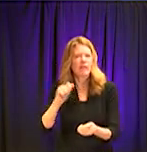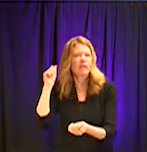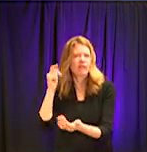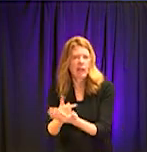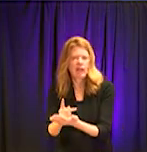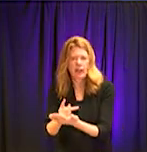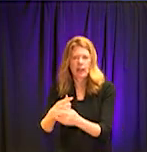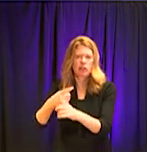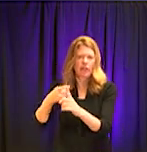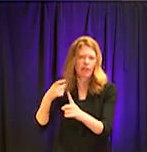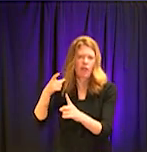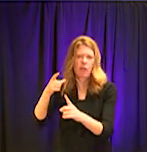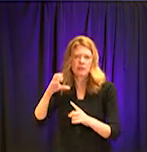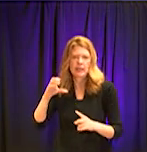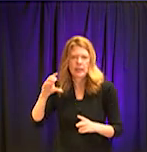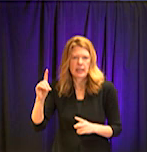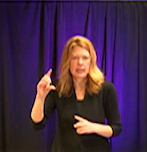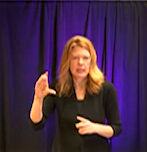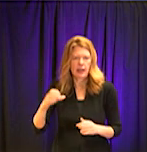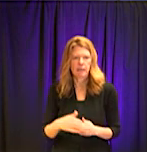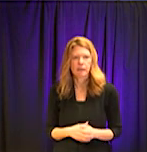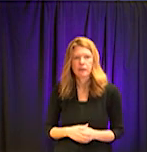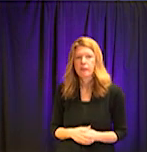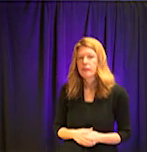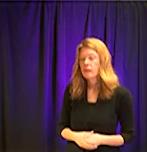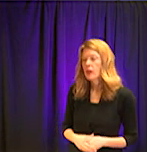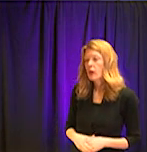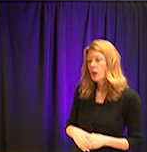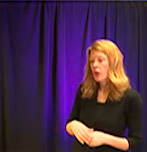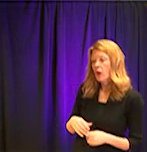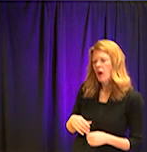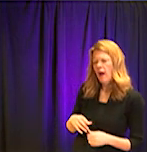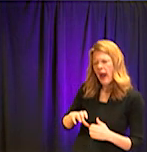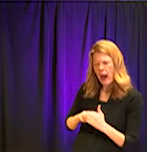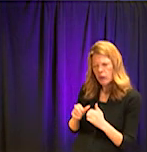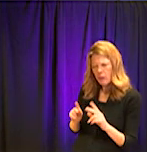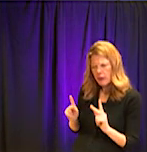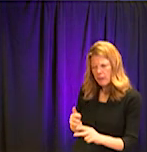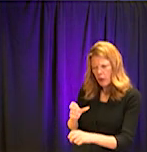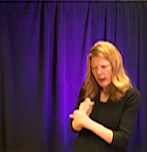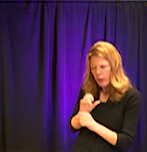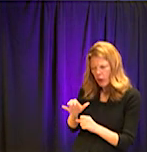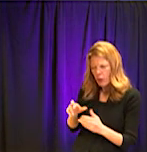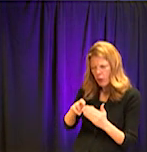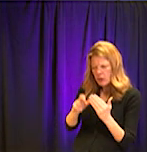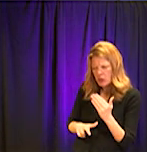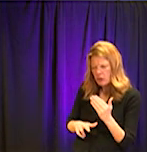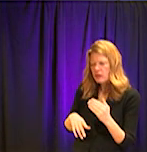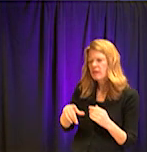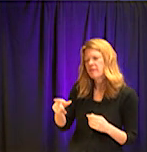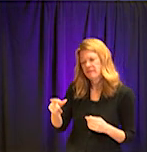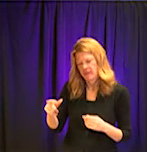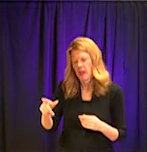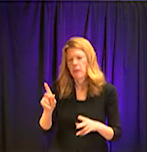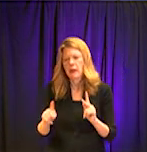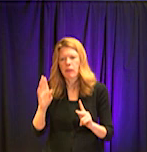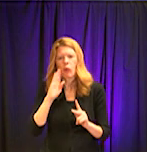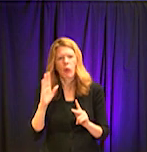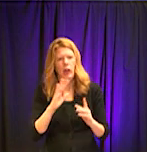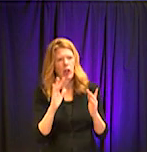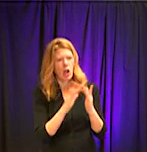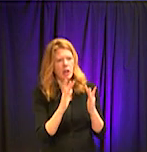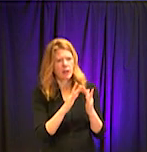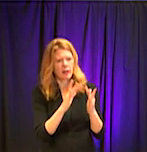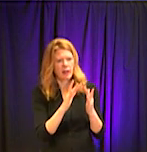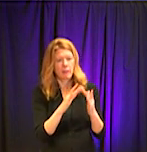CDC. And how do people get the information? How do they get the results? they have to go online or do they get a phone call? They would get a phone call. All right. You mentioned the CDC.